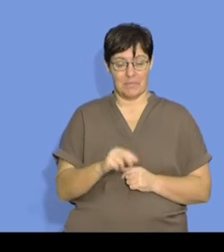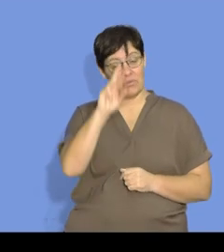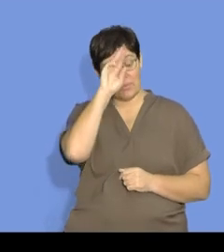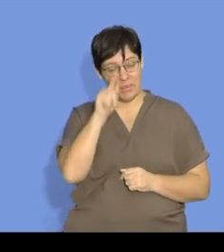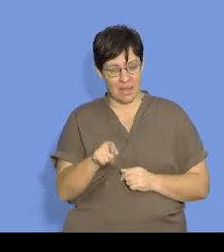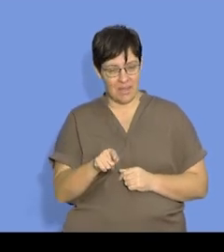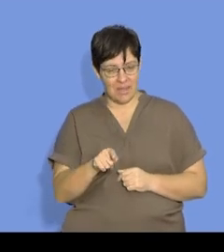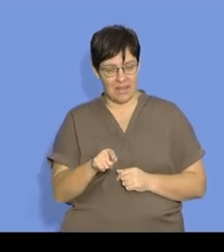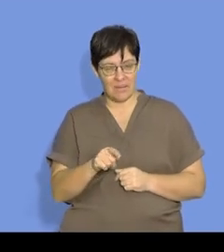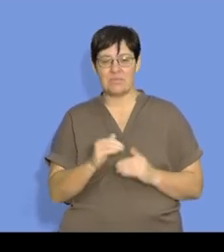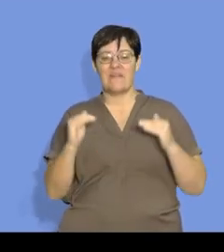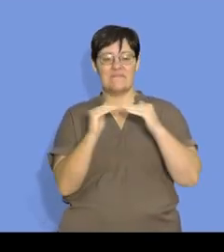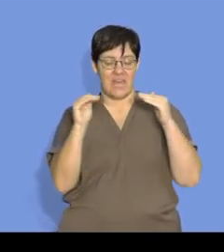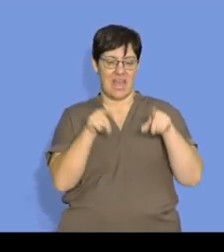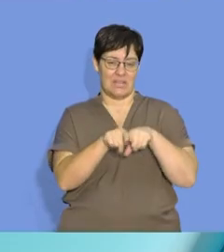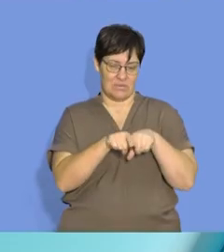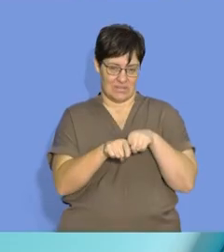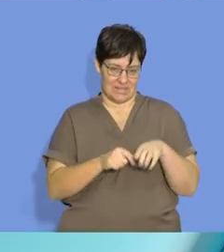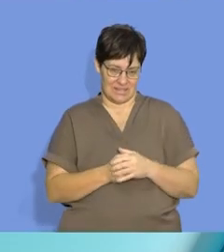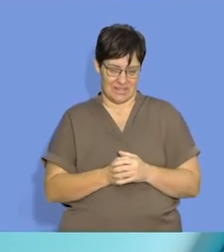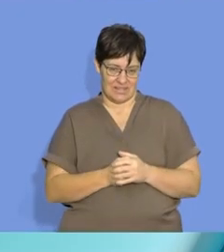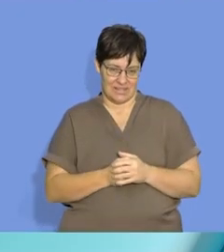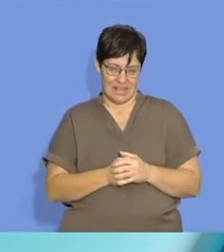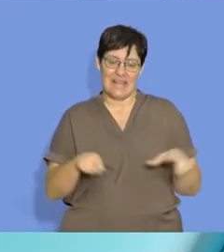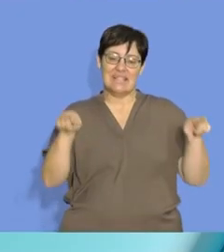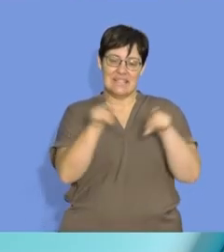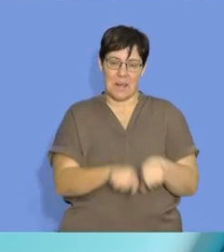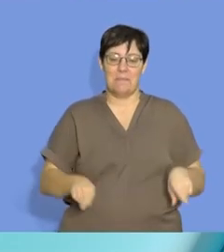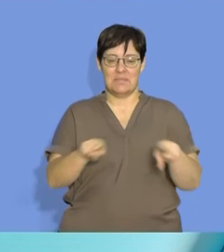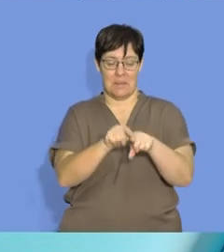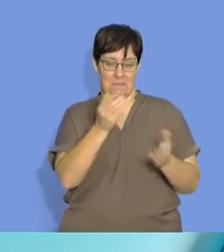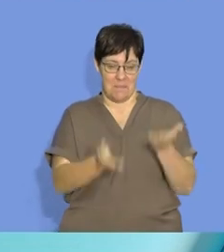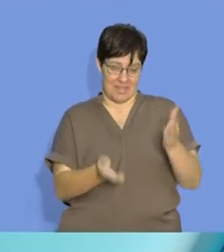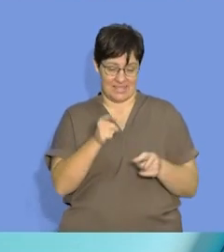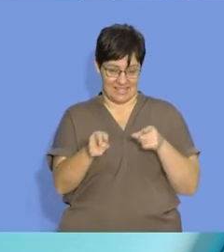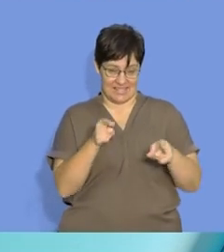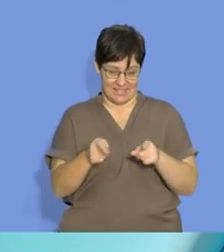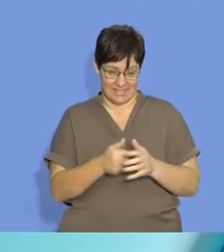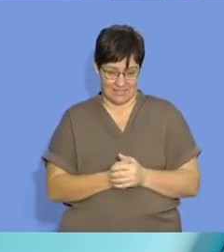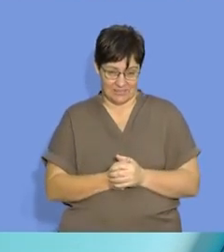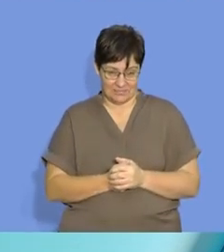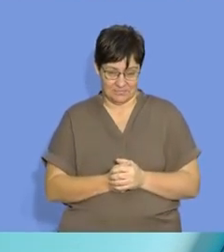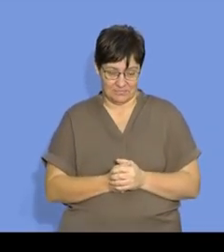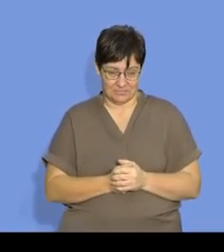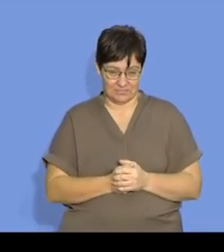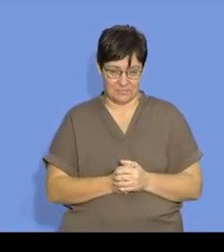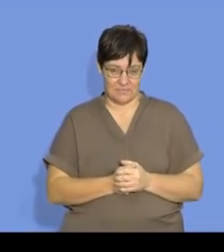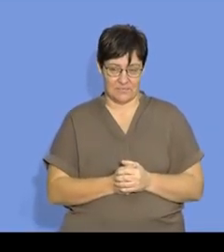you must remember for a fair experiment, you must have the same mass of your reactant.